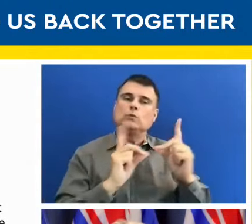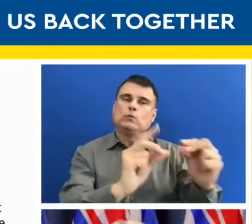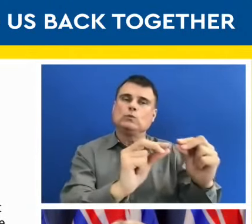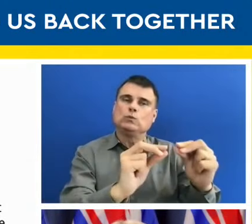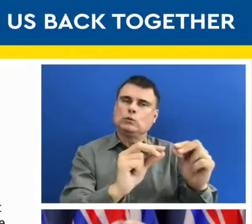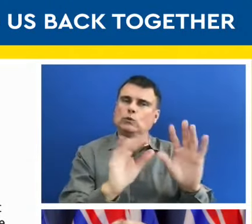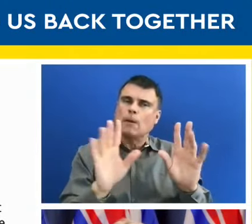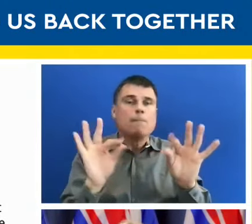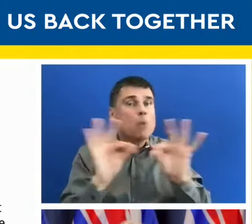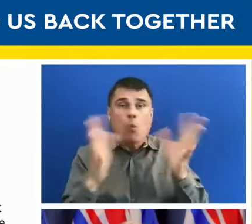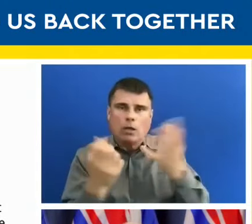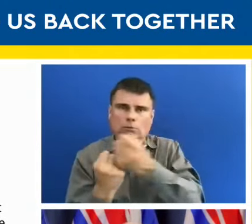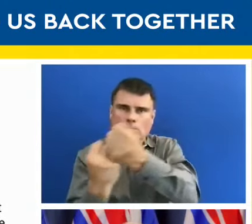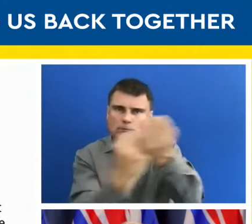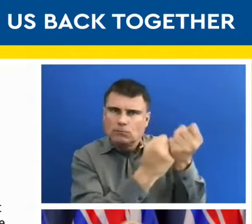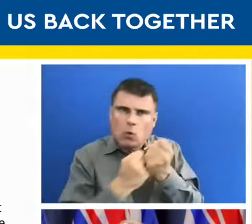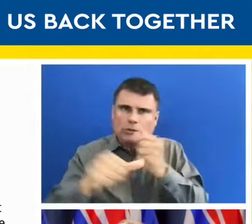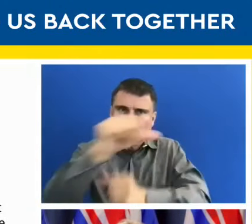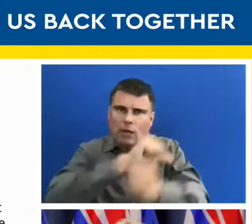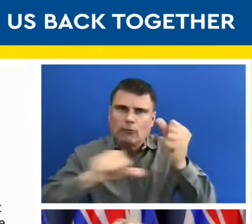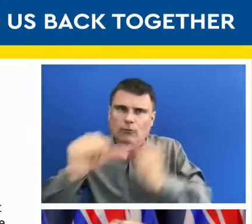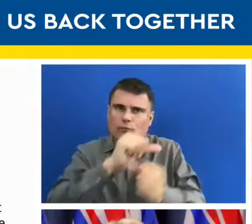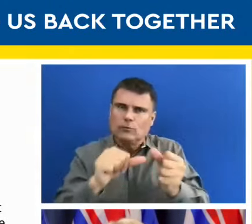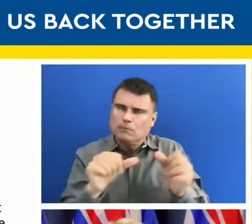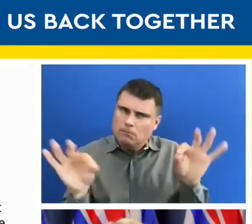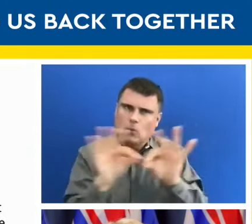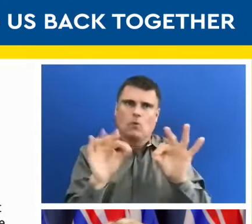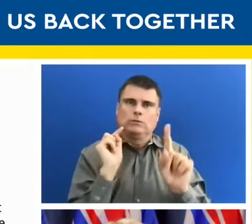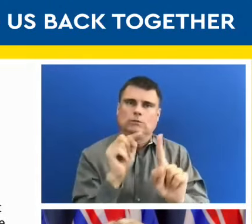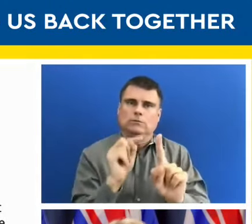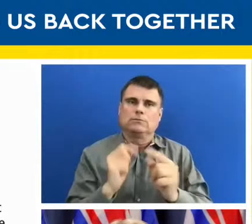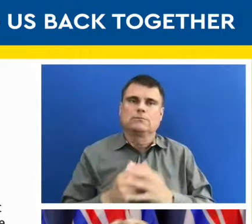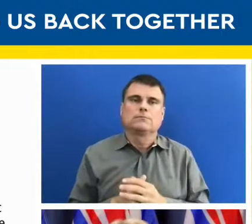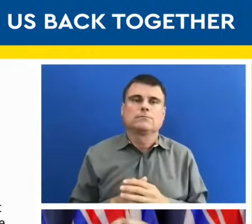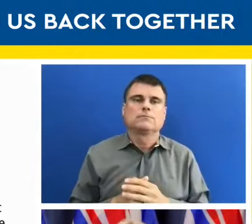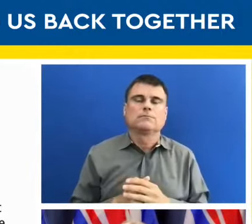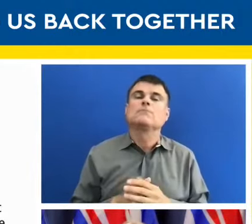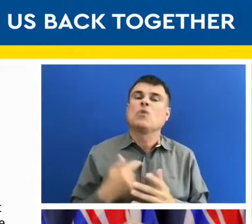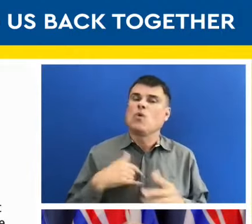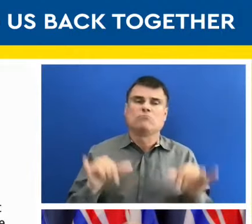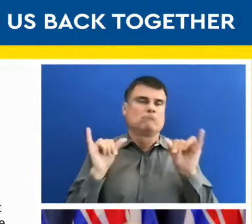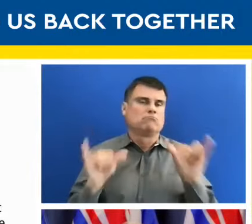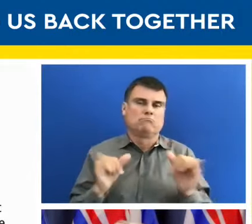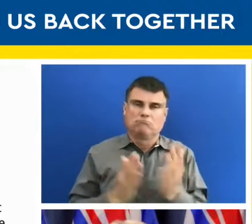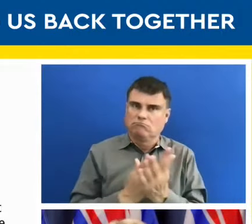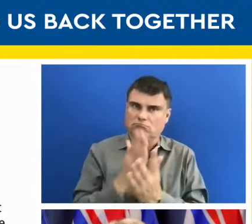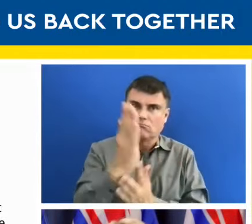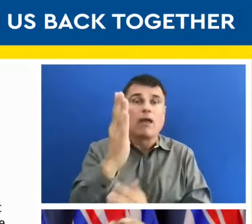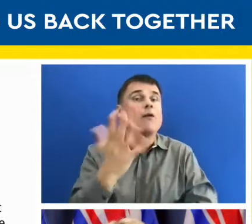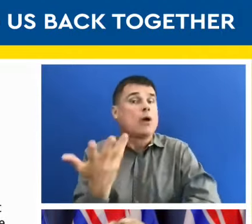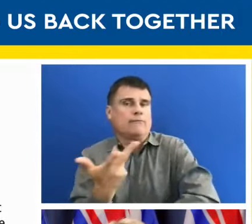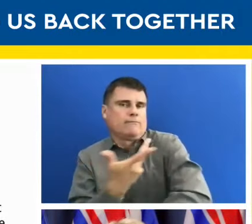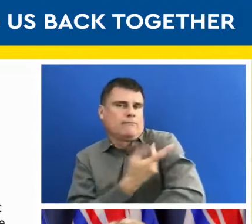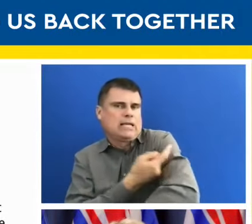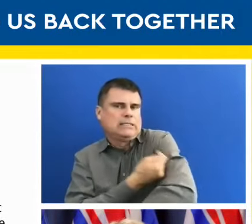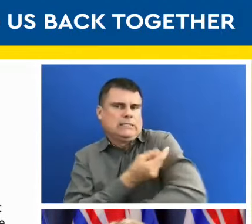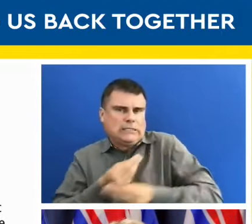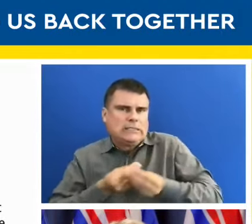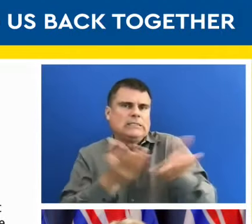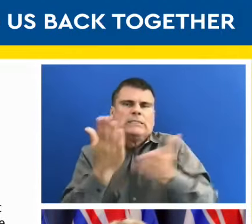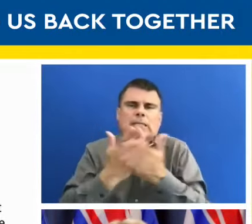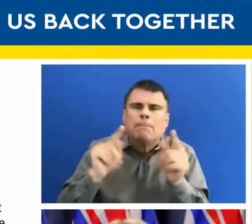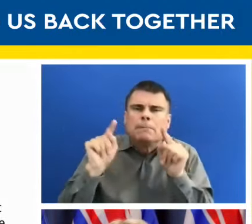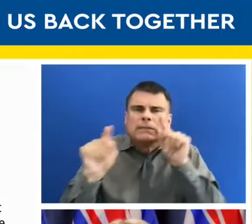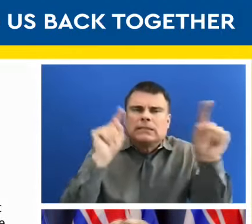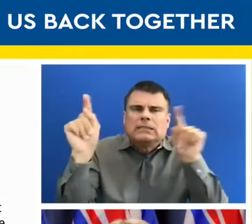We will be continuing, of course, our vaccination efforts. We know that there are some pockets that have not yet had those